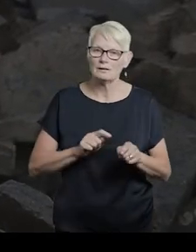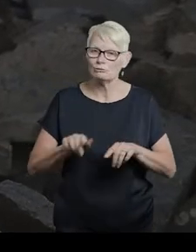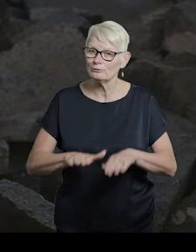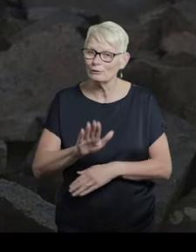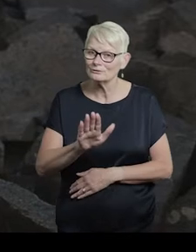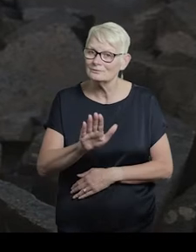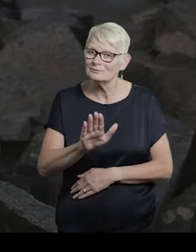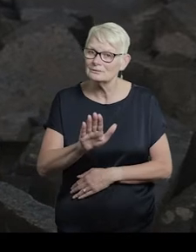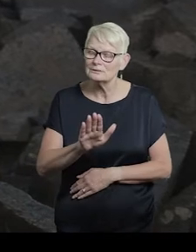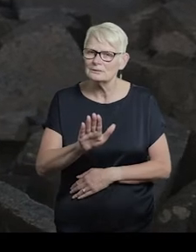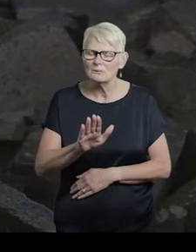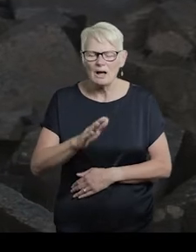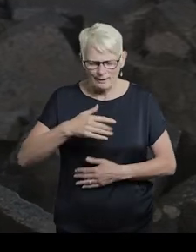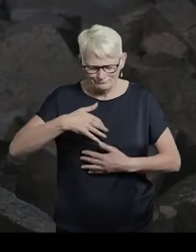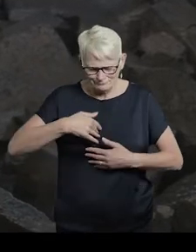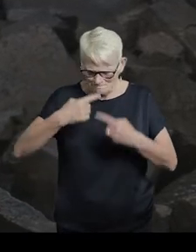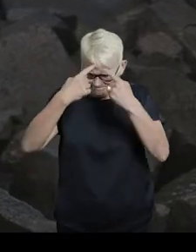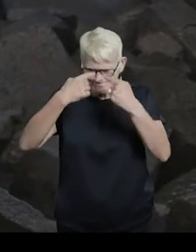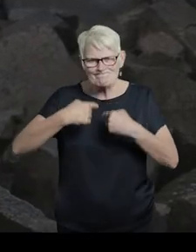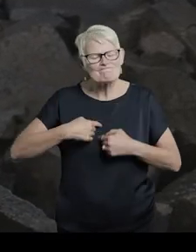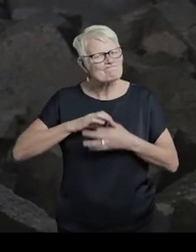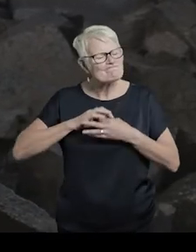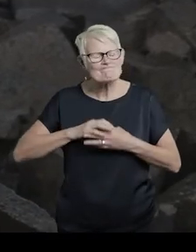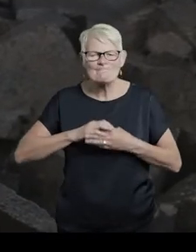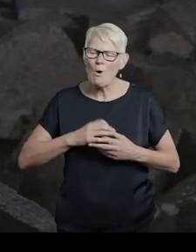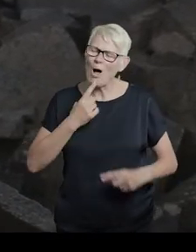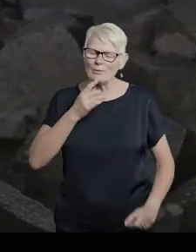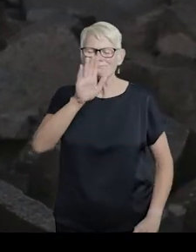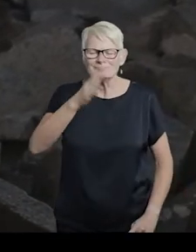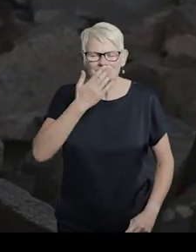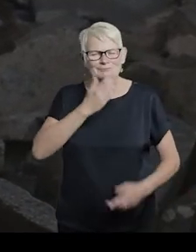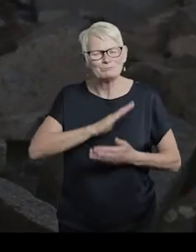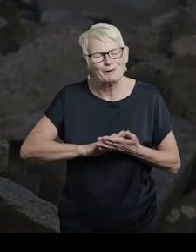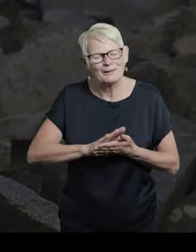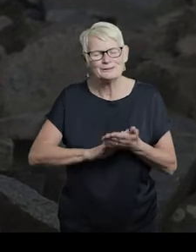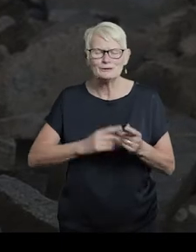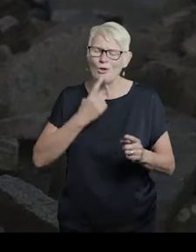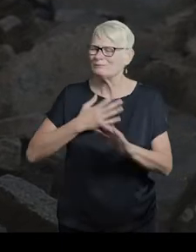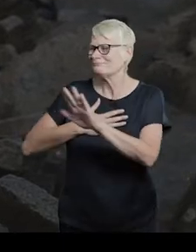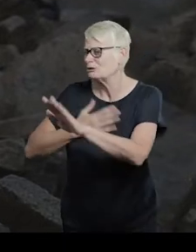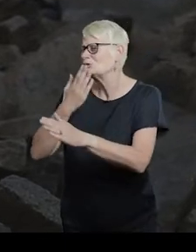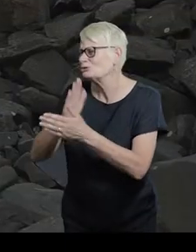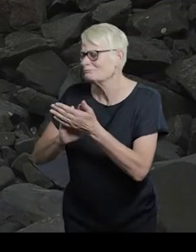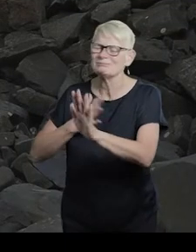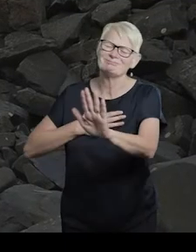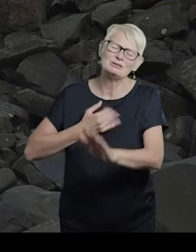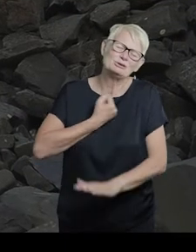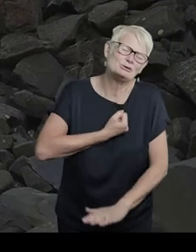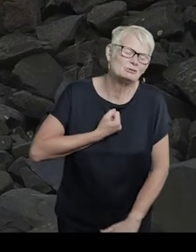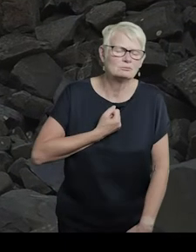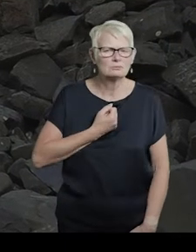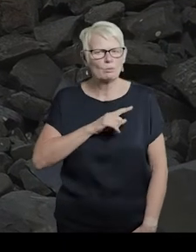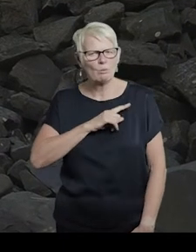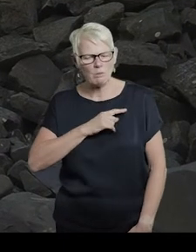not to. It's embedded in me. I spool out gargled sorries. Why do I